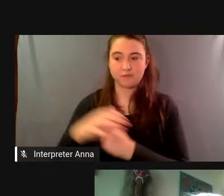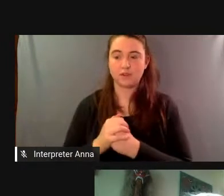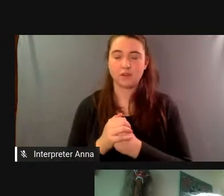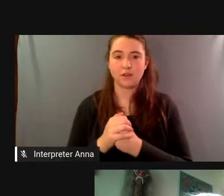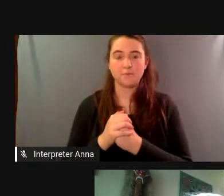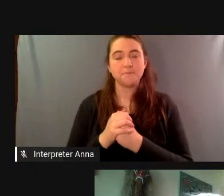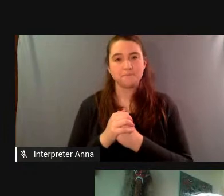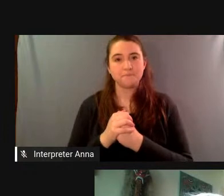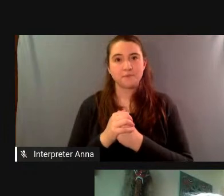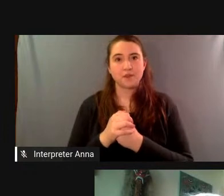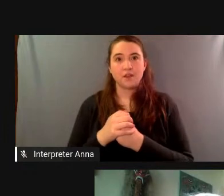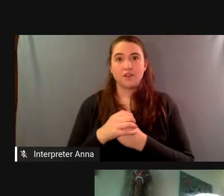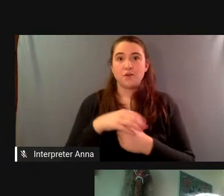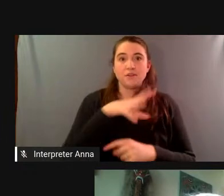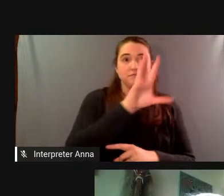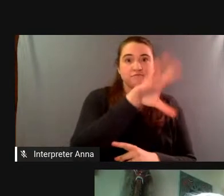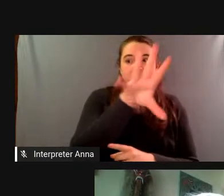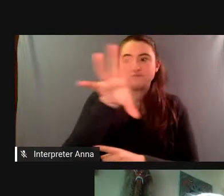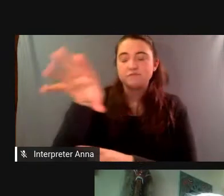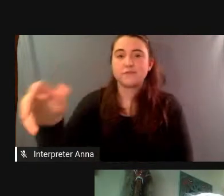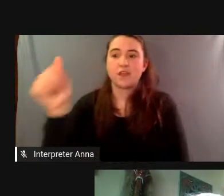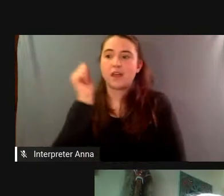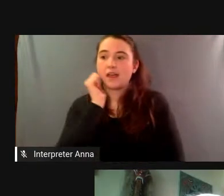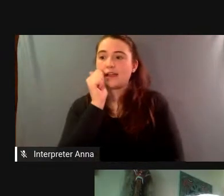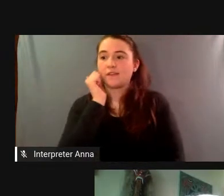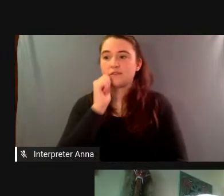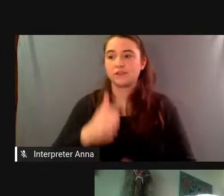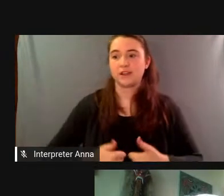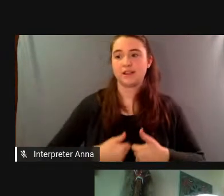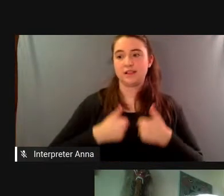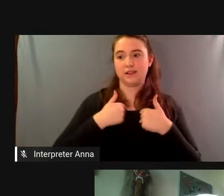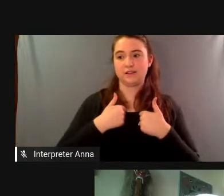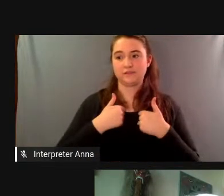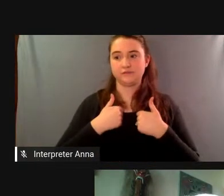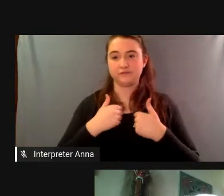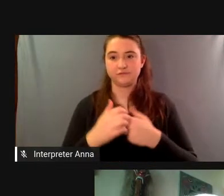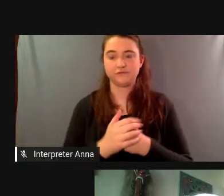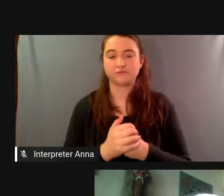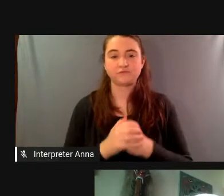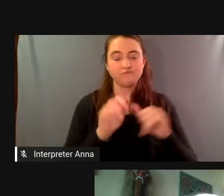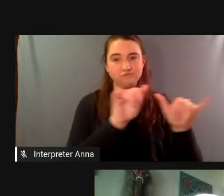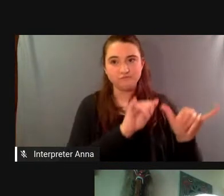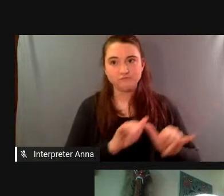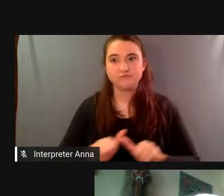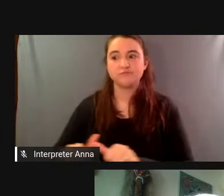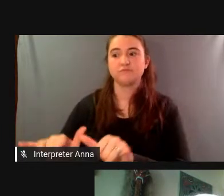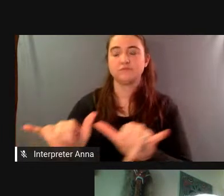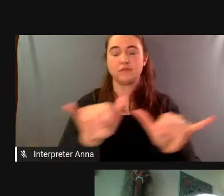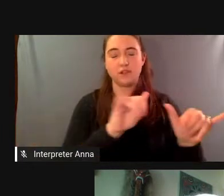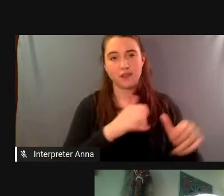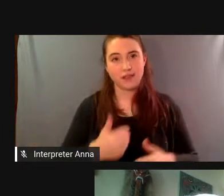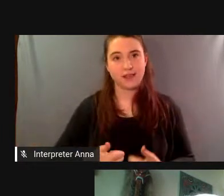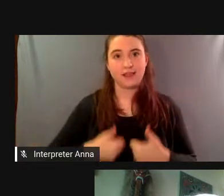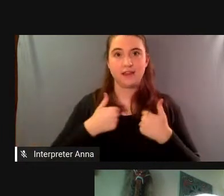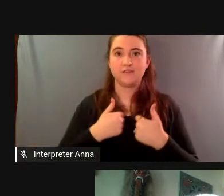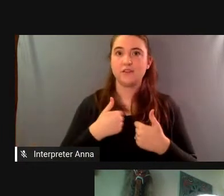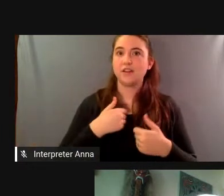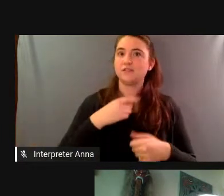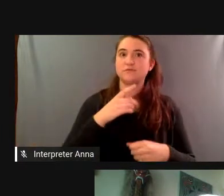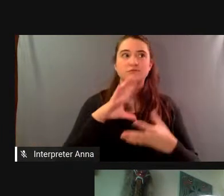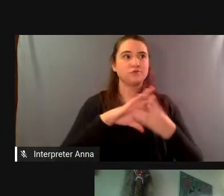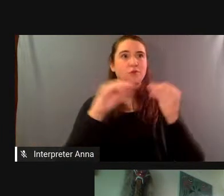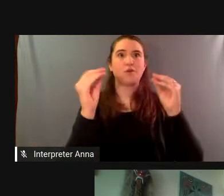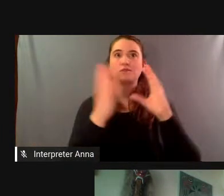life of the biospherians so um it's it's a really byzantine story with so many twists and turns and it's so